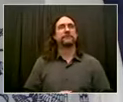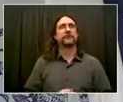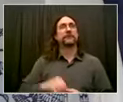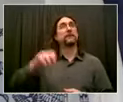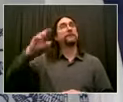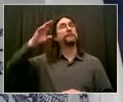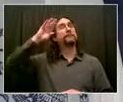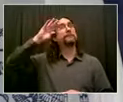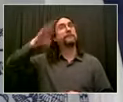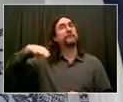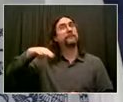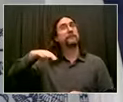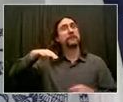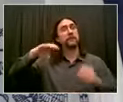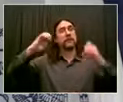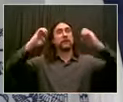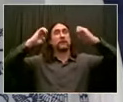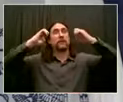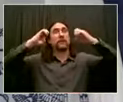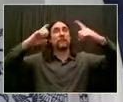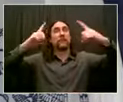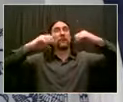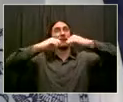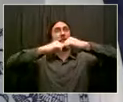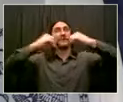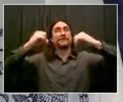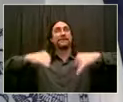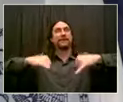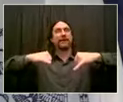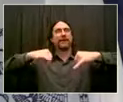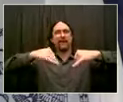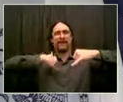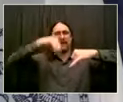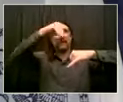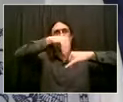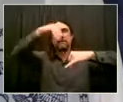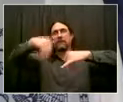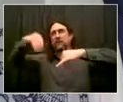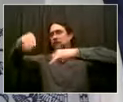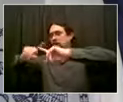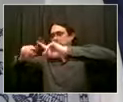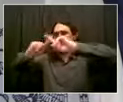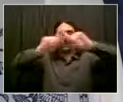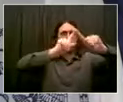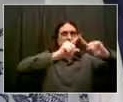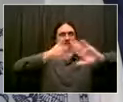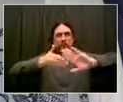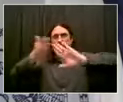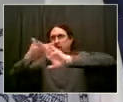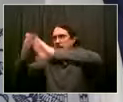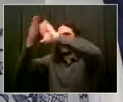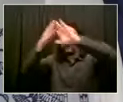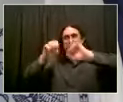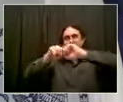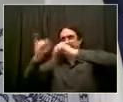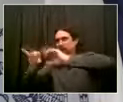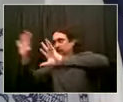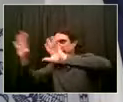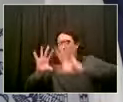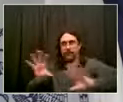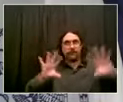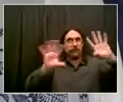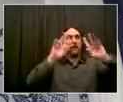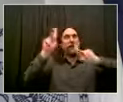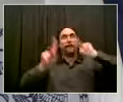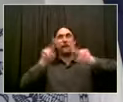different elements. So the fact that a calendar naming didn't come to her attention or my attention, on one hand, doesn't surprise